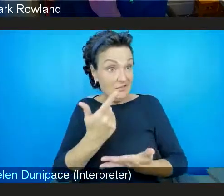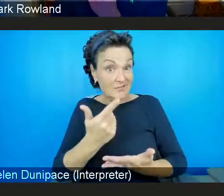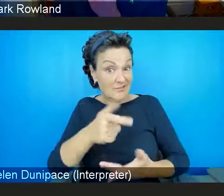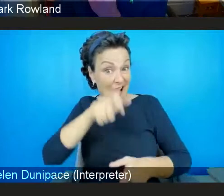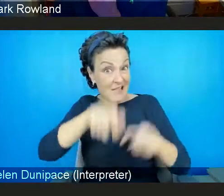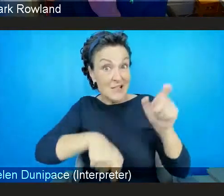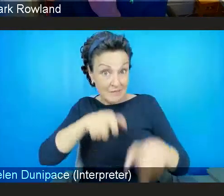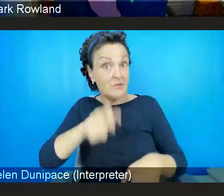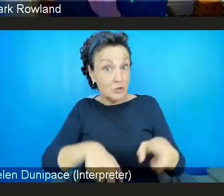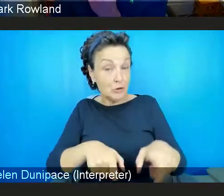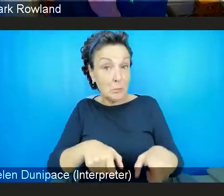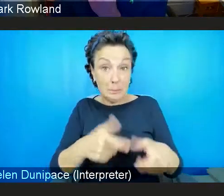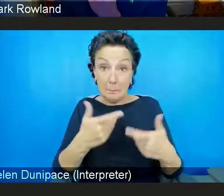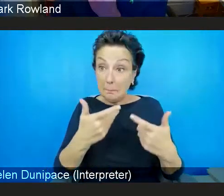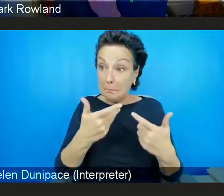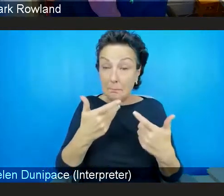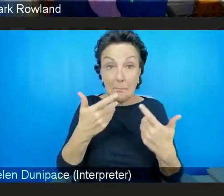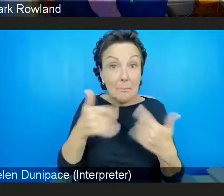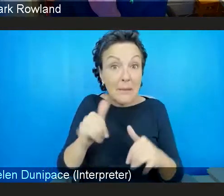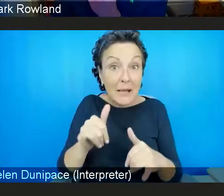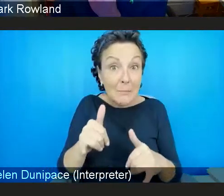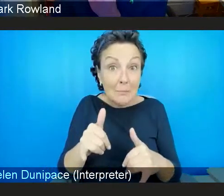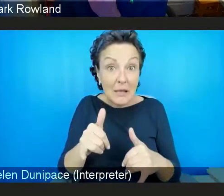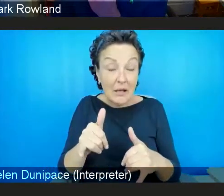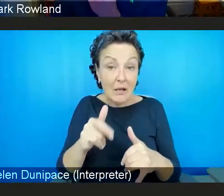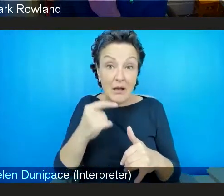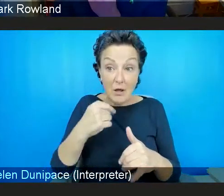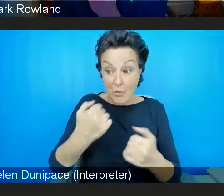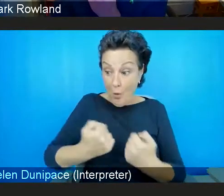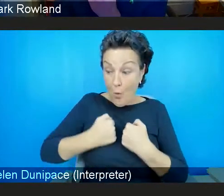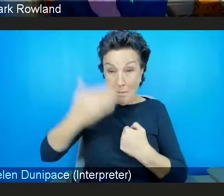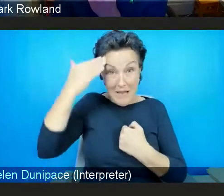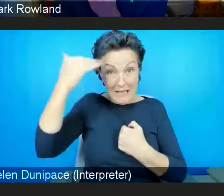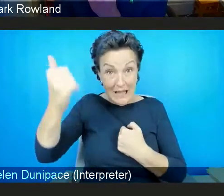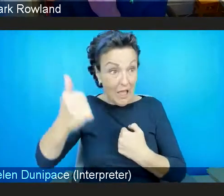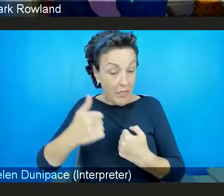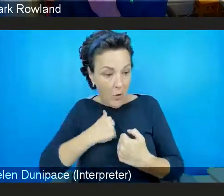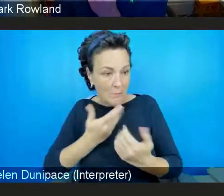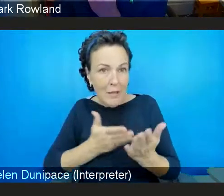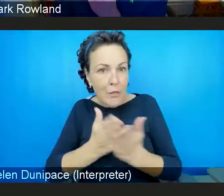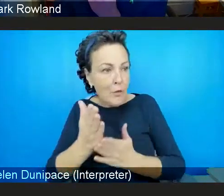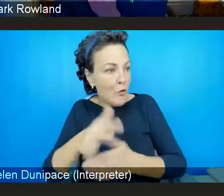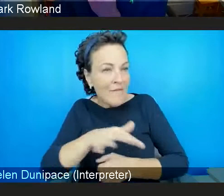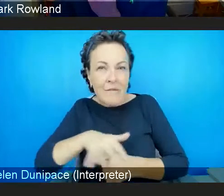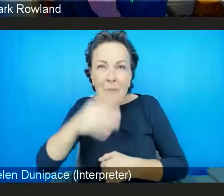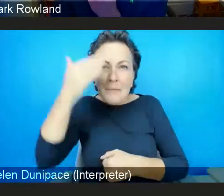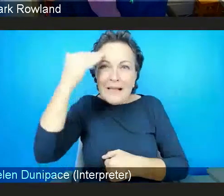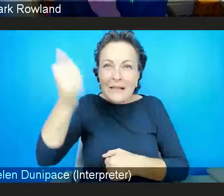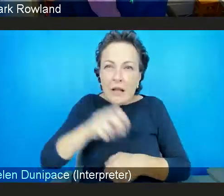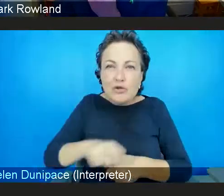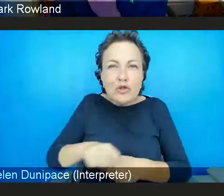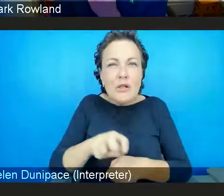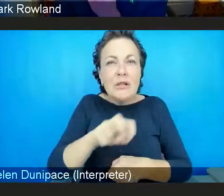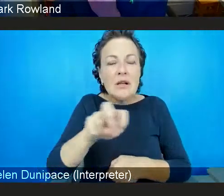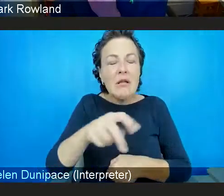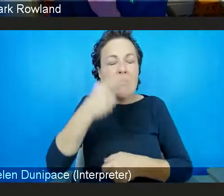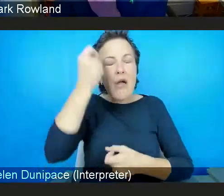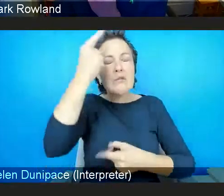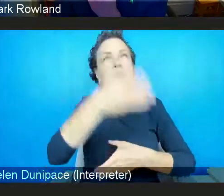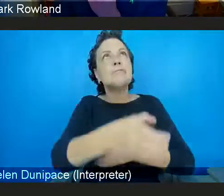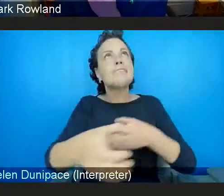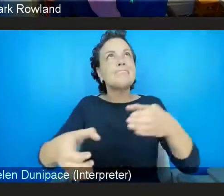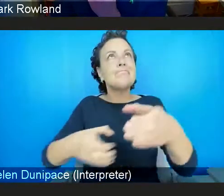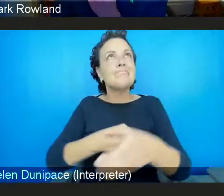health and their family's mental health are able to understand their mental health rights, their human rights,